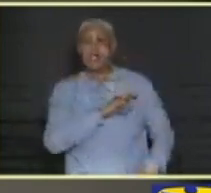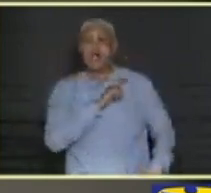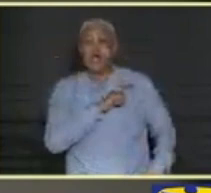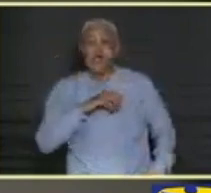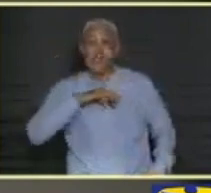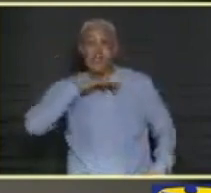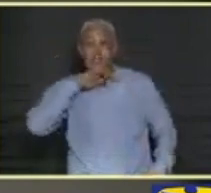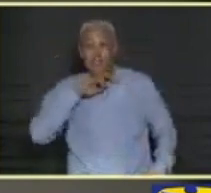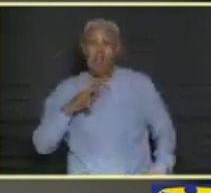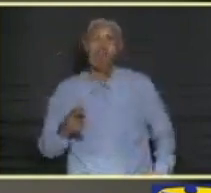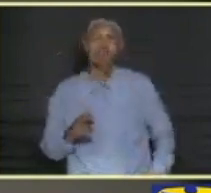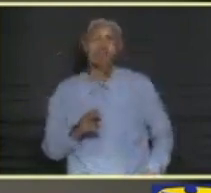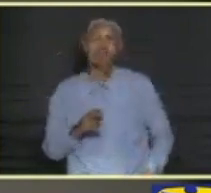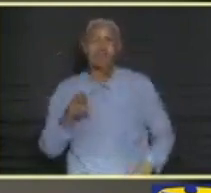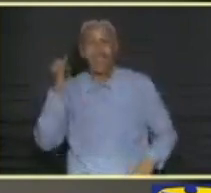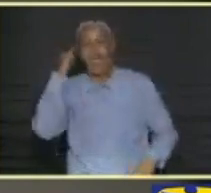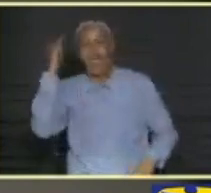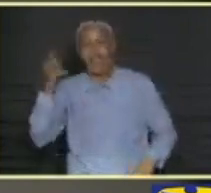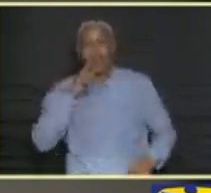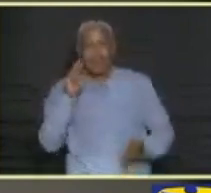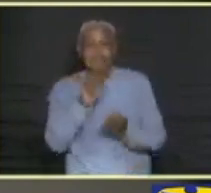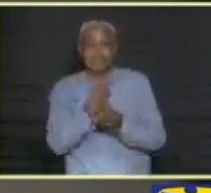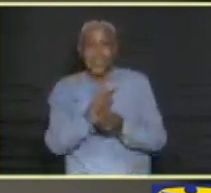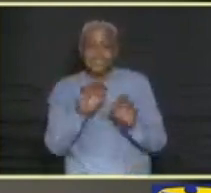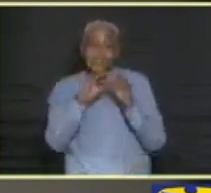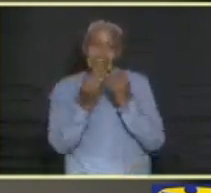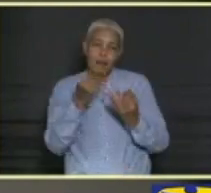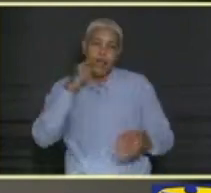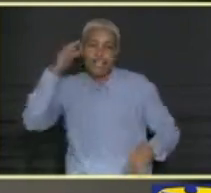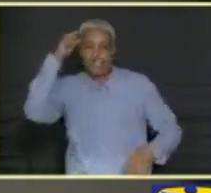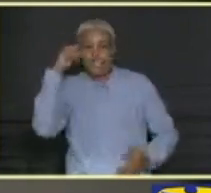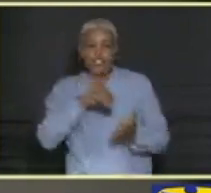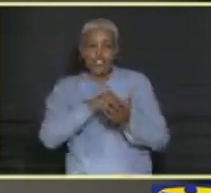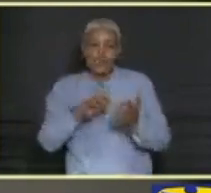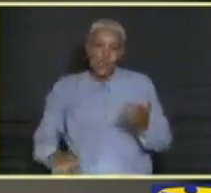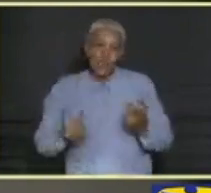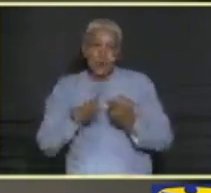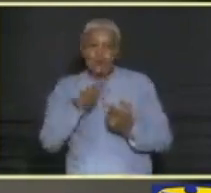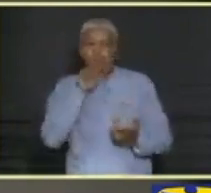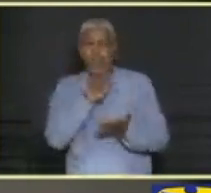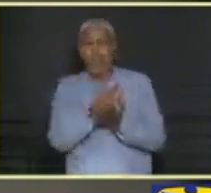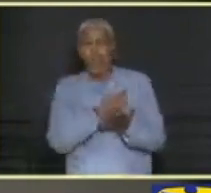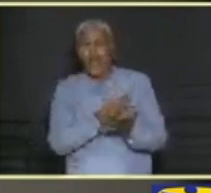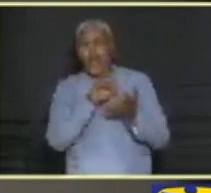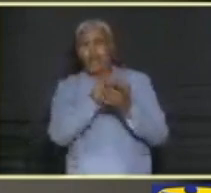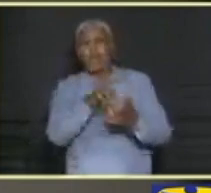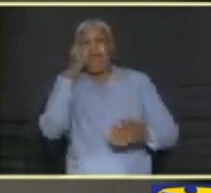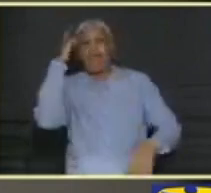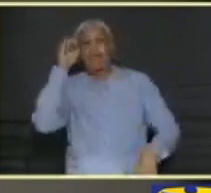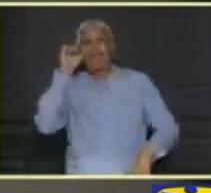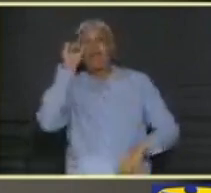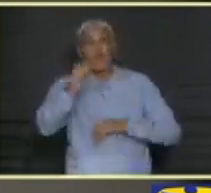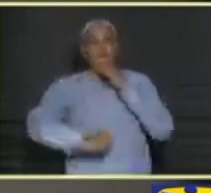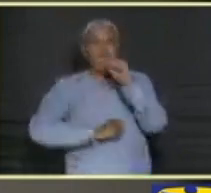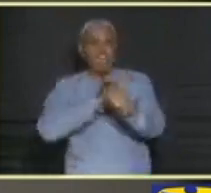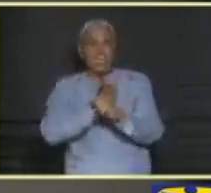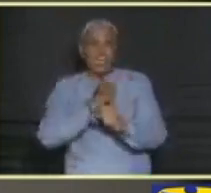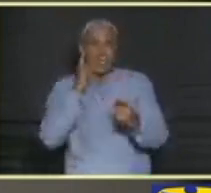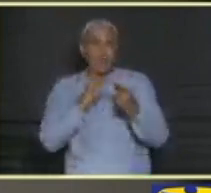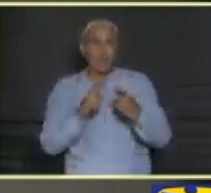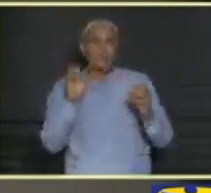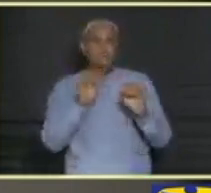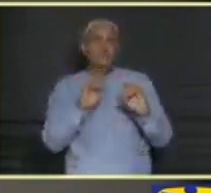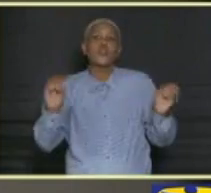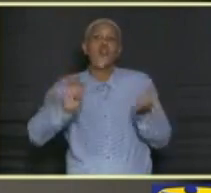ideas as on sex, family, and gender to students, and is legally binding for 20 years, and with